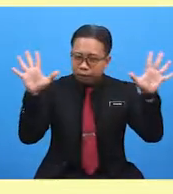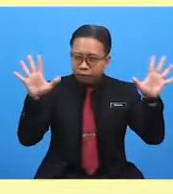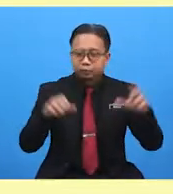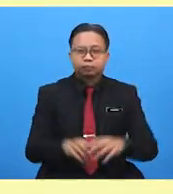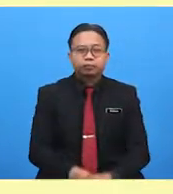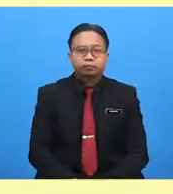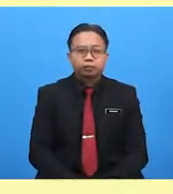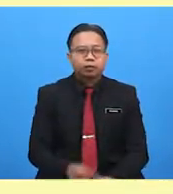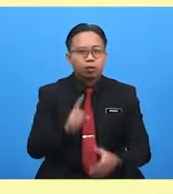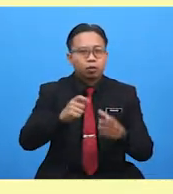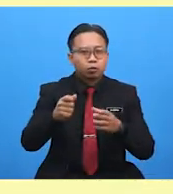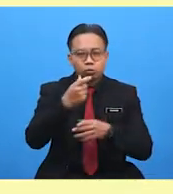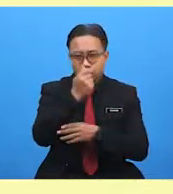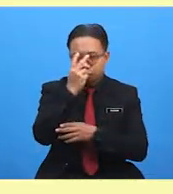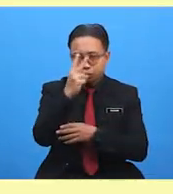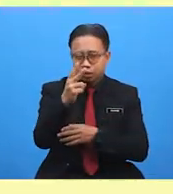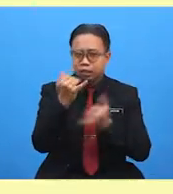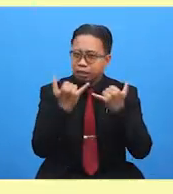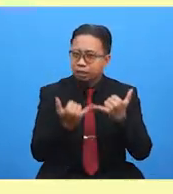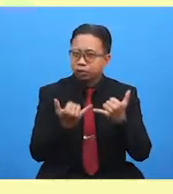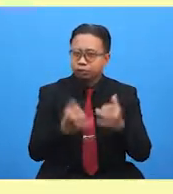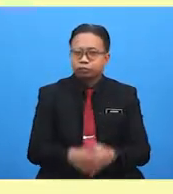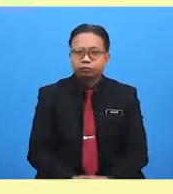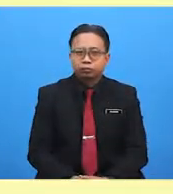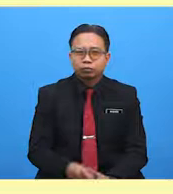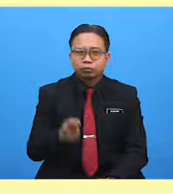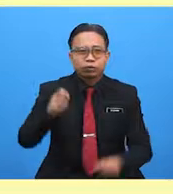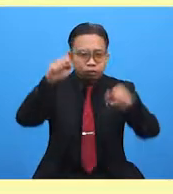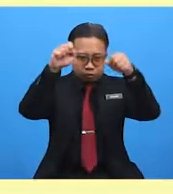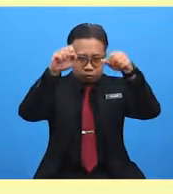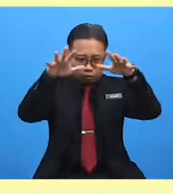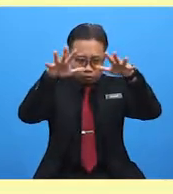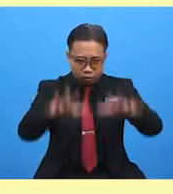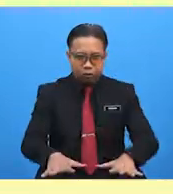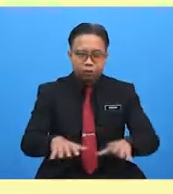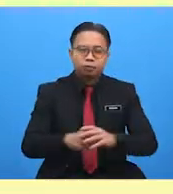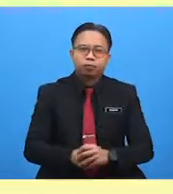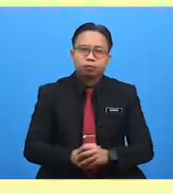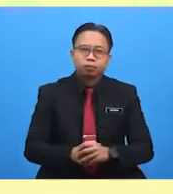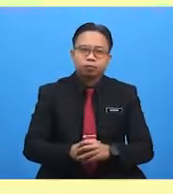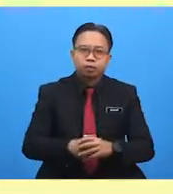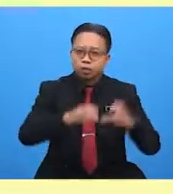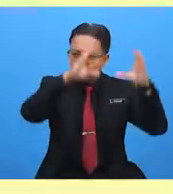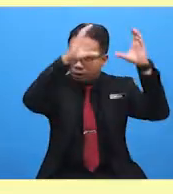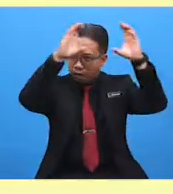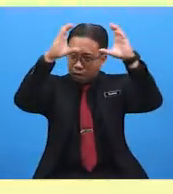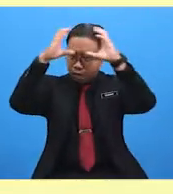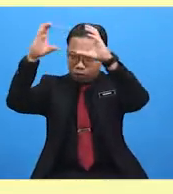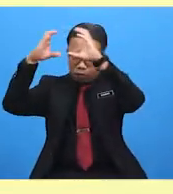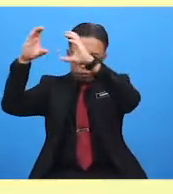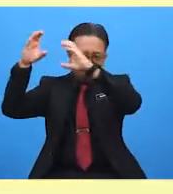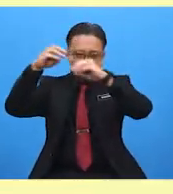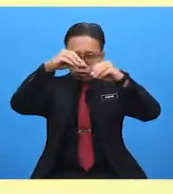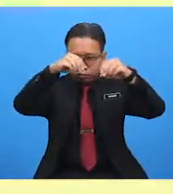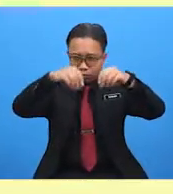What do you see now? The rain! When there are clouds, droplets